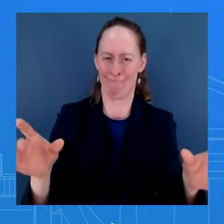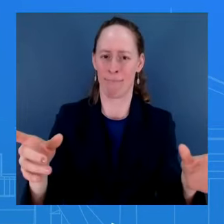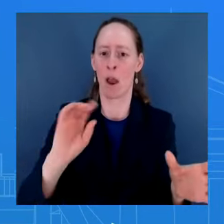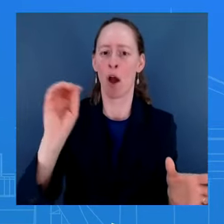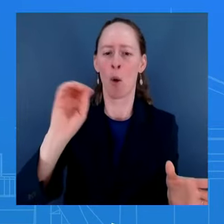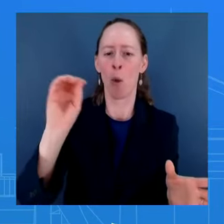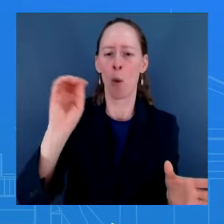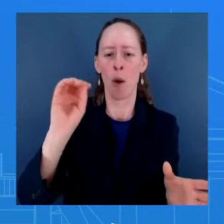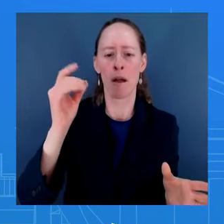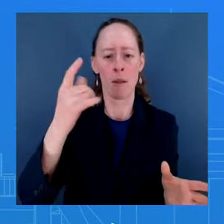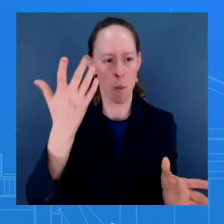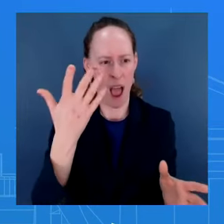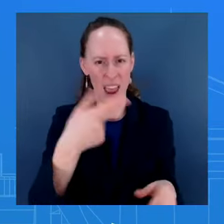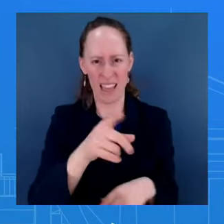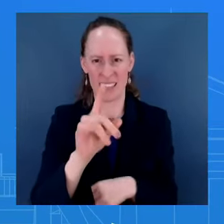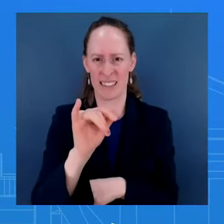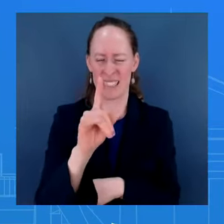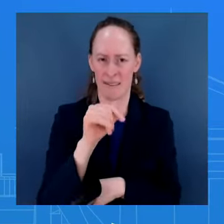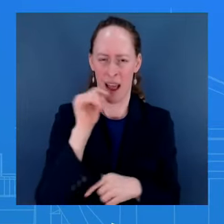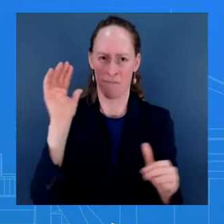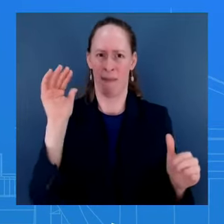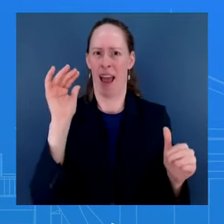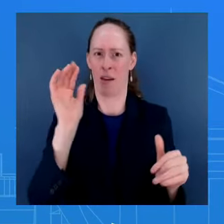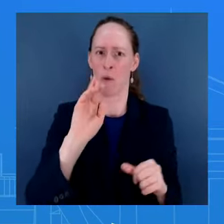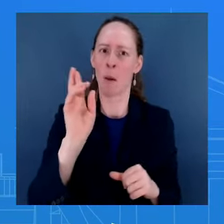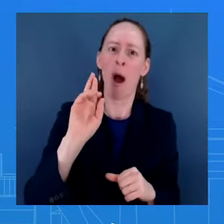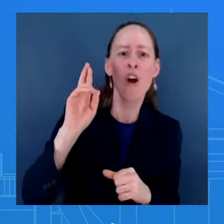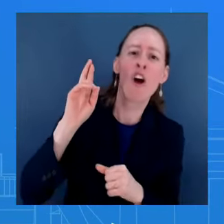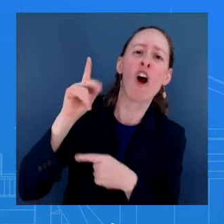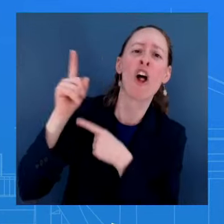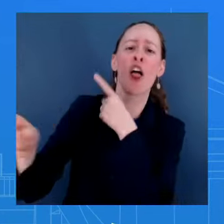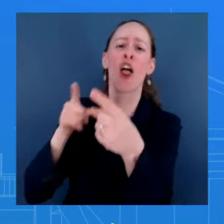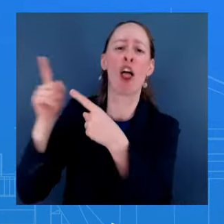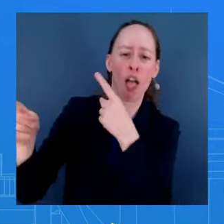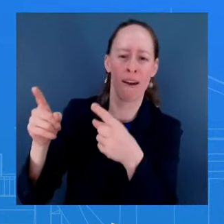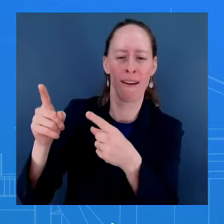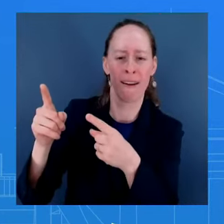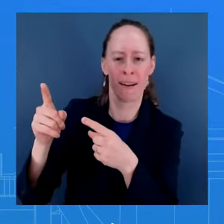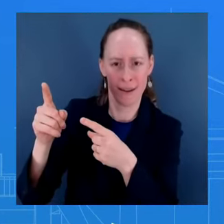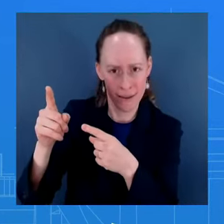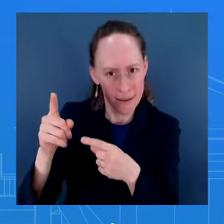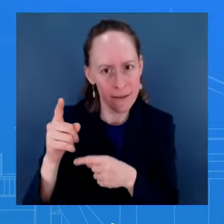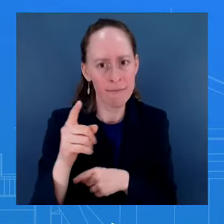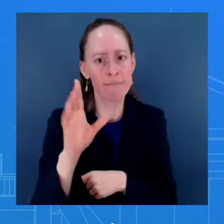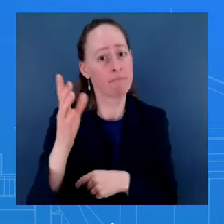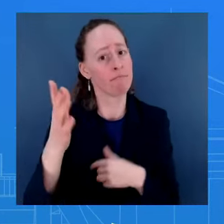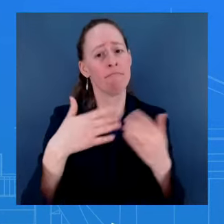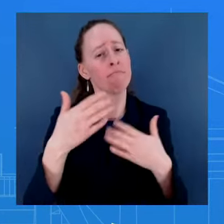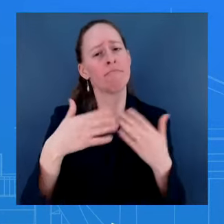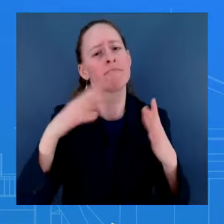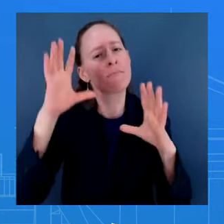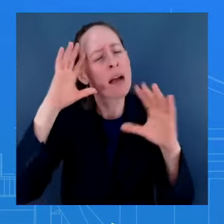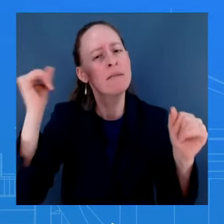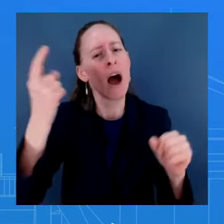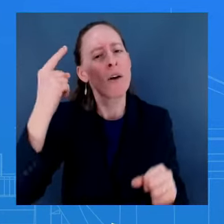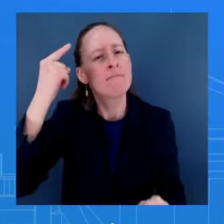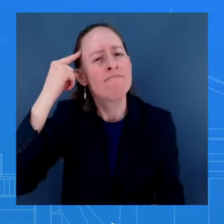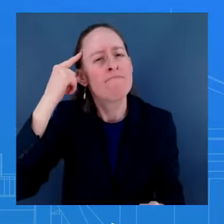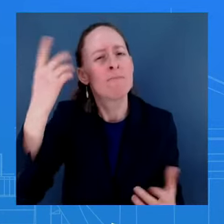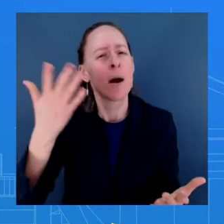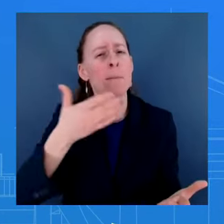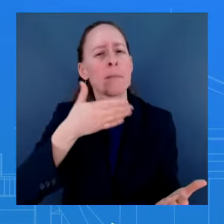that. And he took them on and laid out and fought for the American people on programs that matter to them. And so,